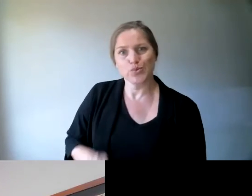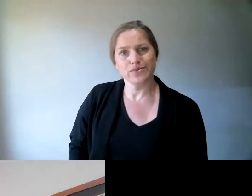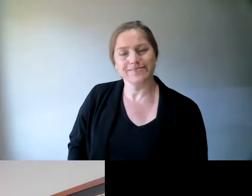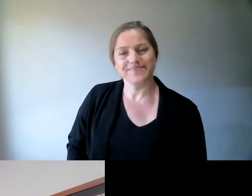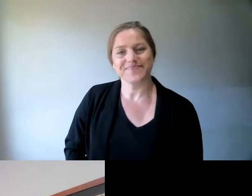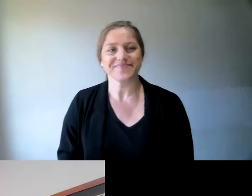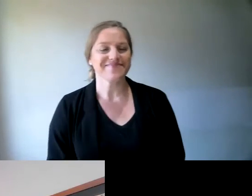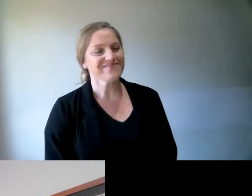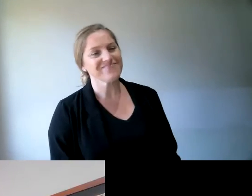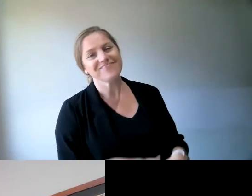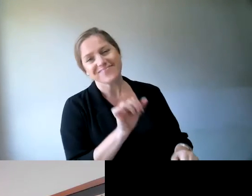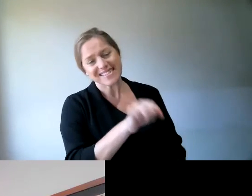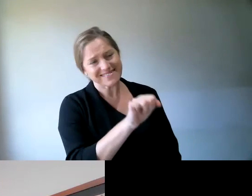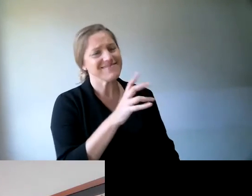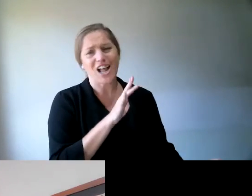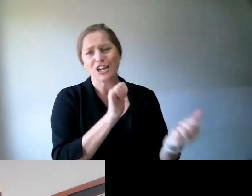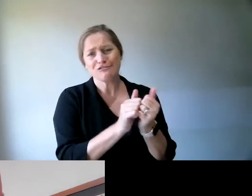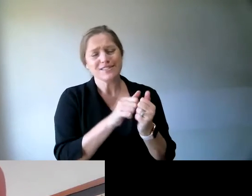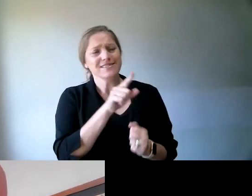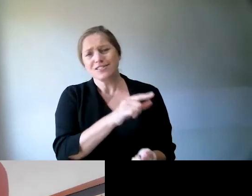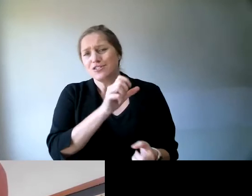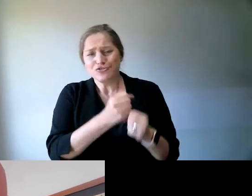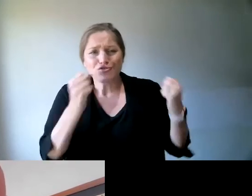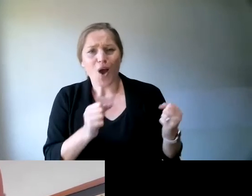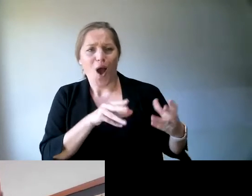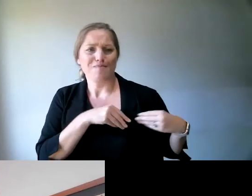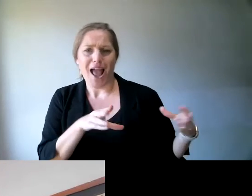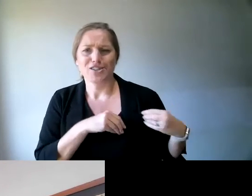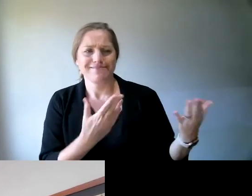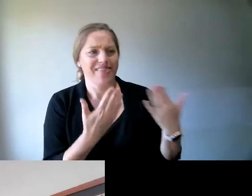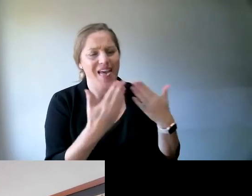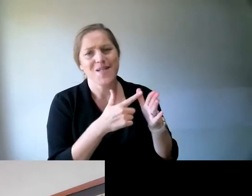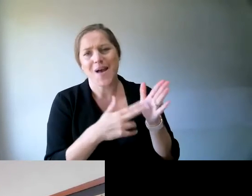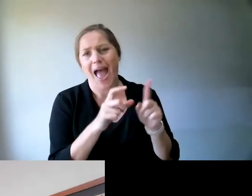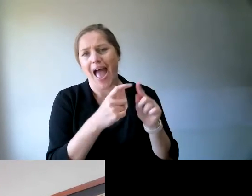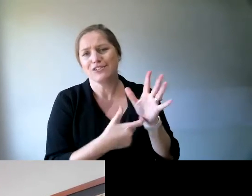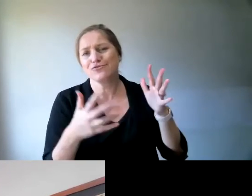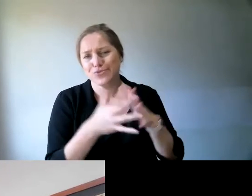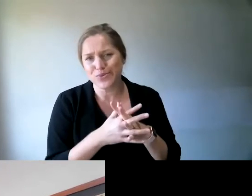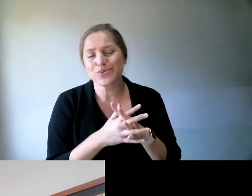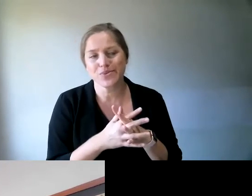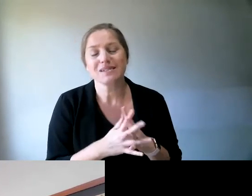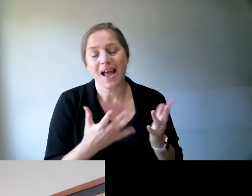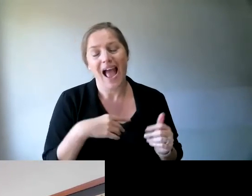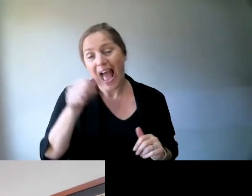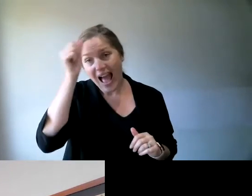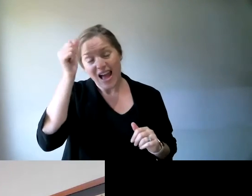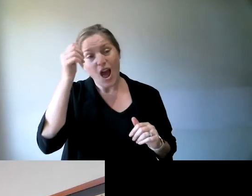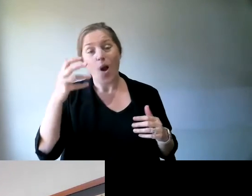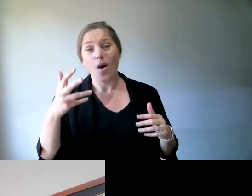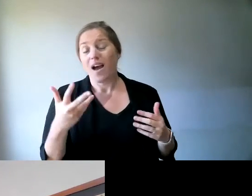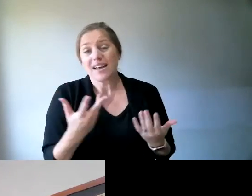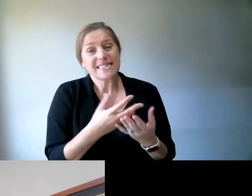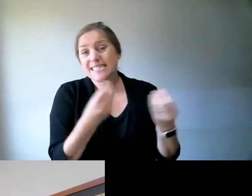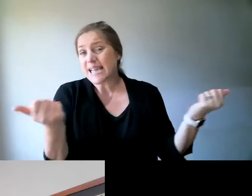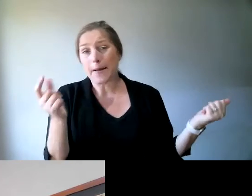mirrors your passion for this sort of work, Andrew. It's fantastic. But I think the bottom line is, while a lot of people would just hang up the